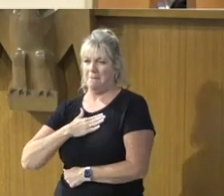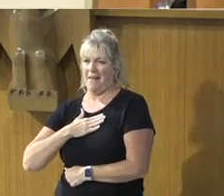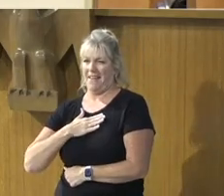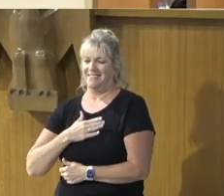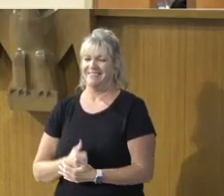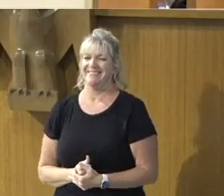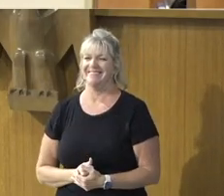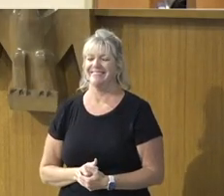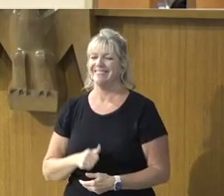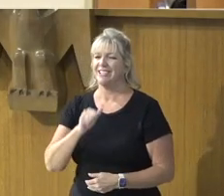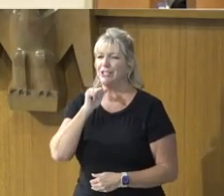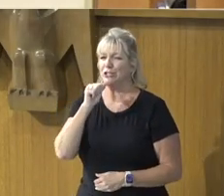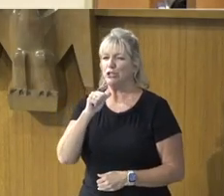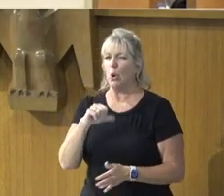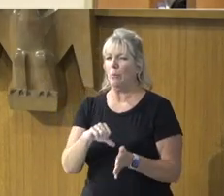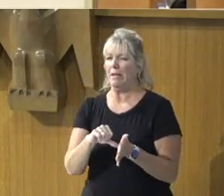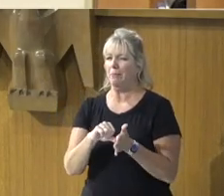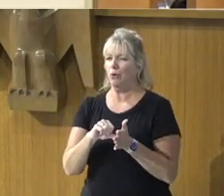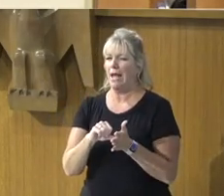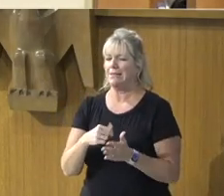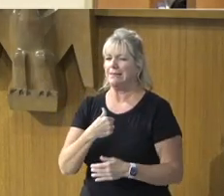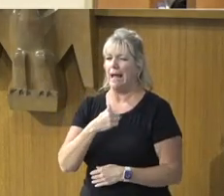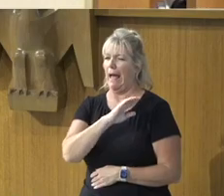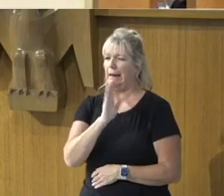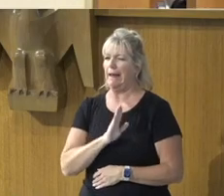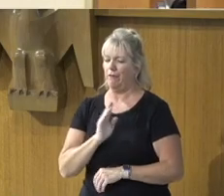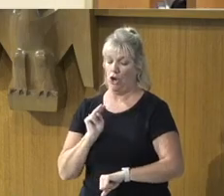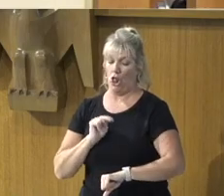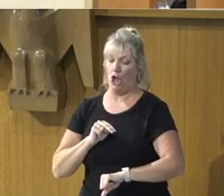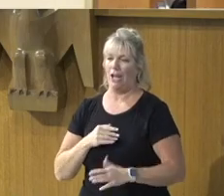Don't be impressed with that. I never look at it. It's just a gesture.